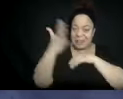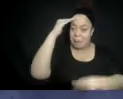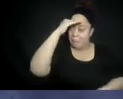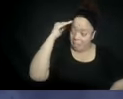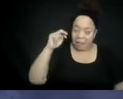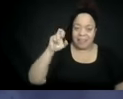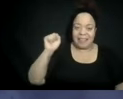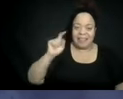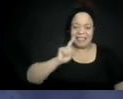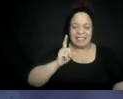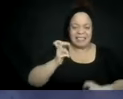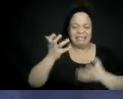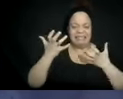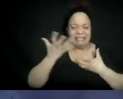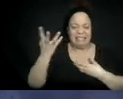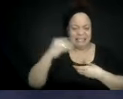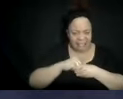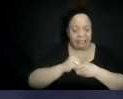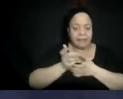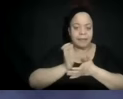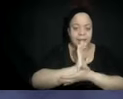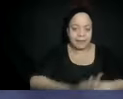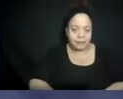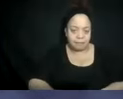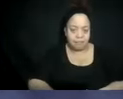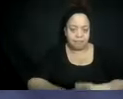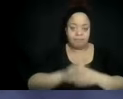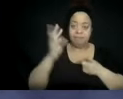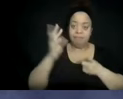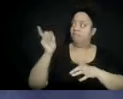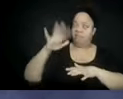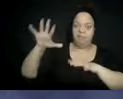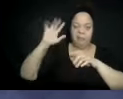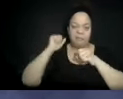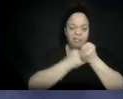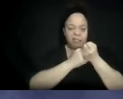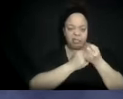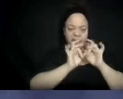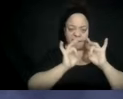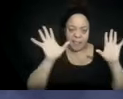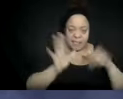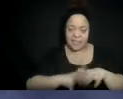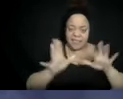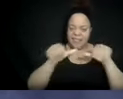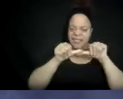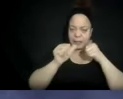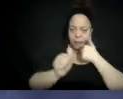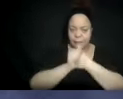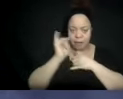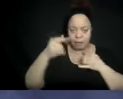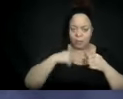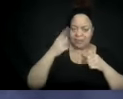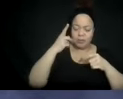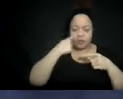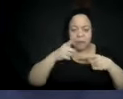till we get to the last of the timeline slides. Specific policy designed to criminalize young black people. Yes.